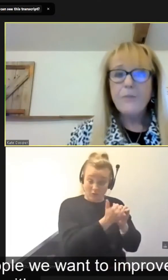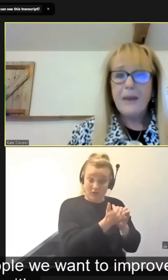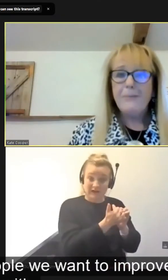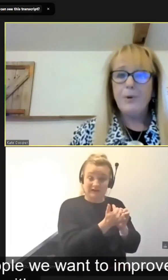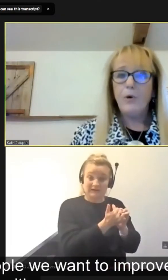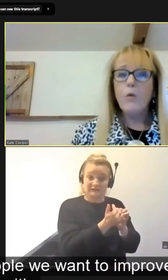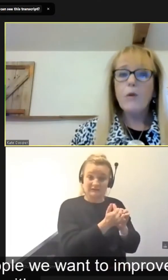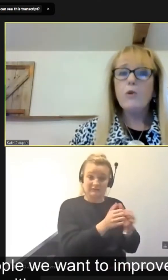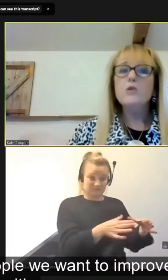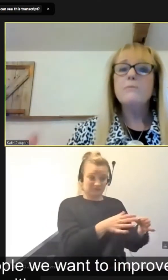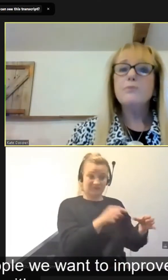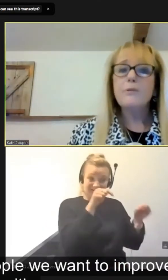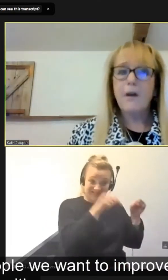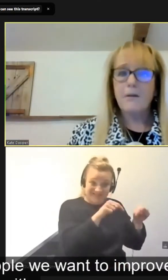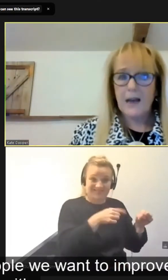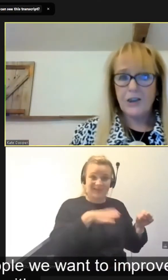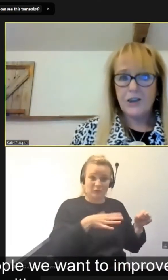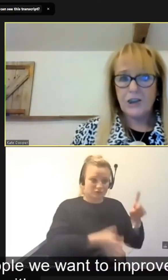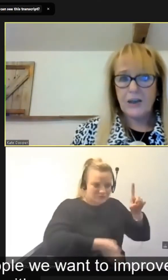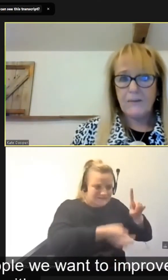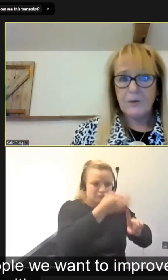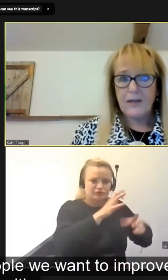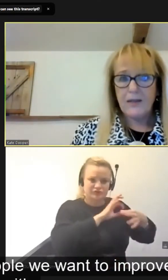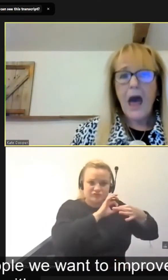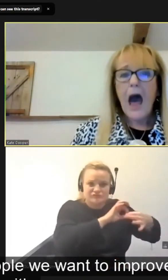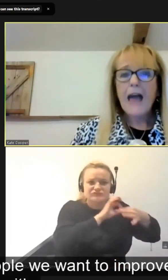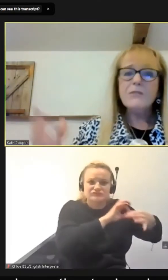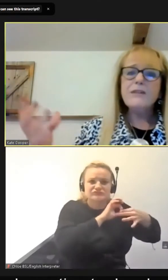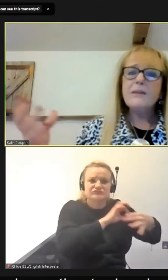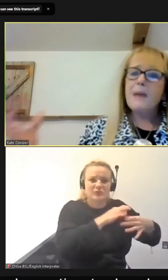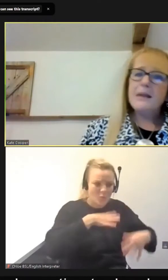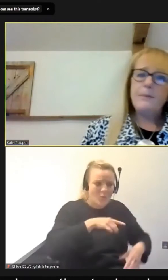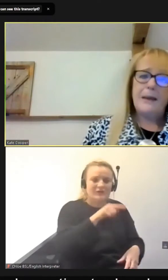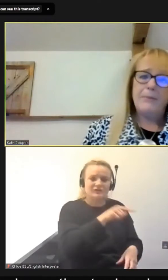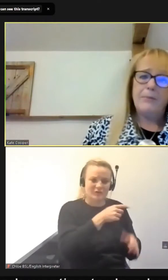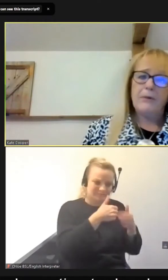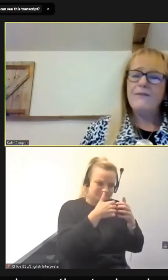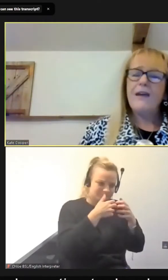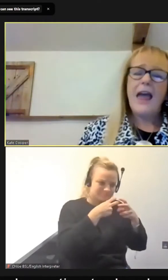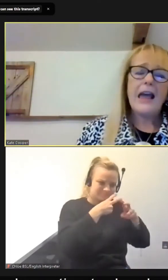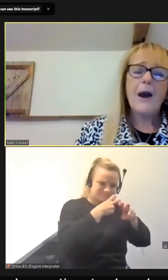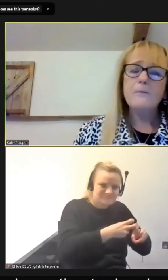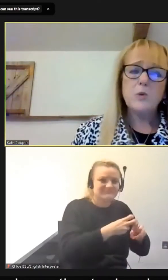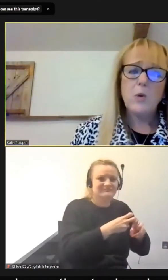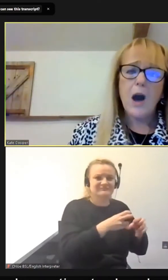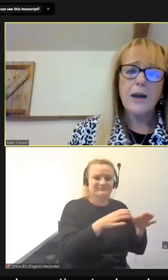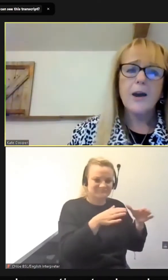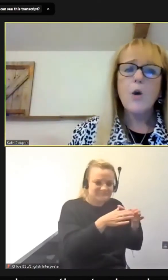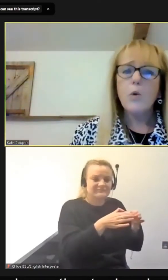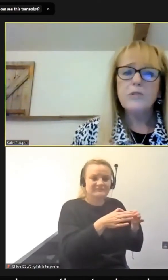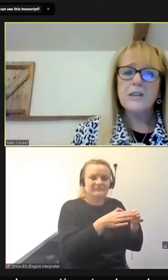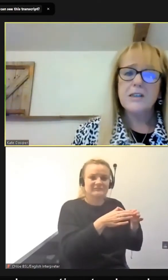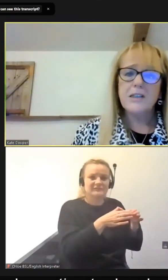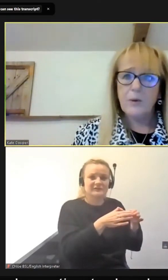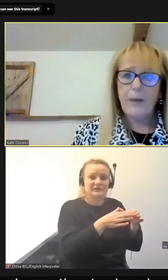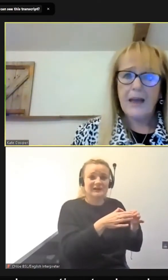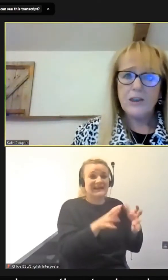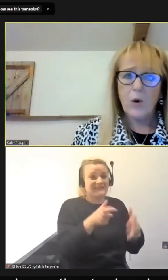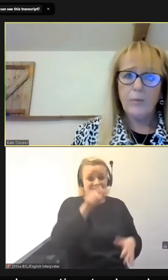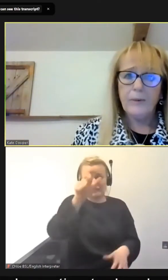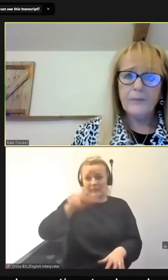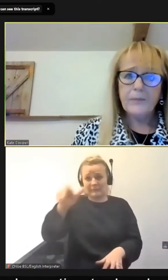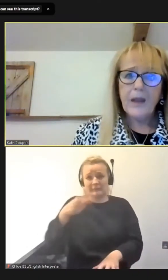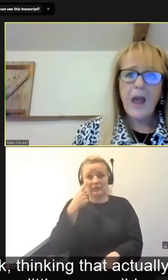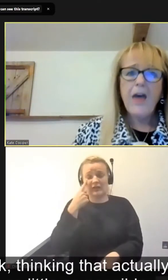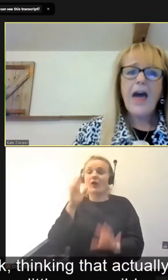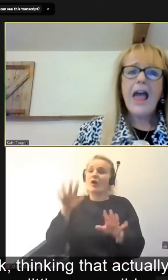They're the people we want to improve our relationships with. I don't think many people if come to work wanting to do a bad